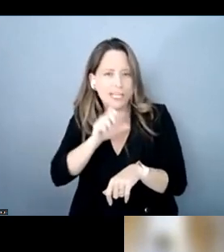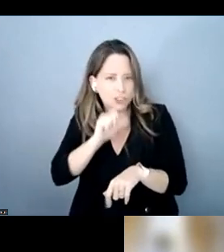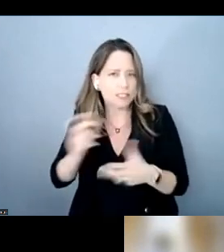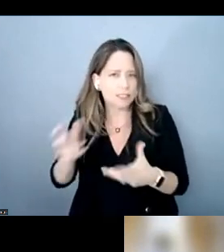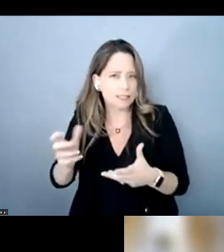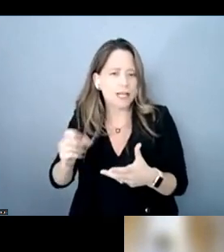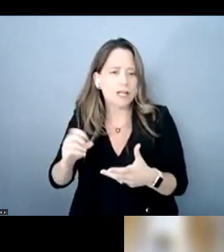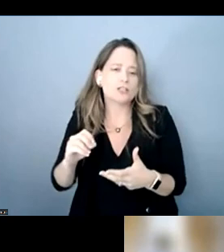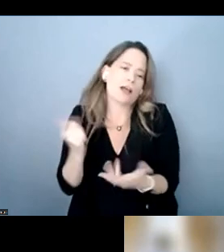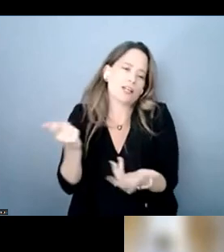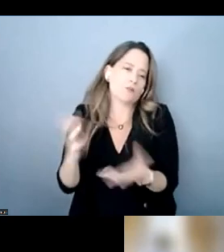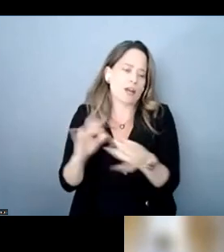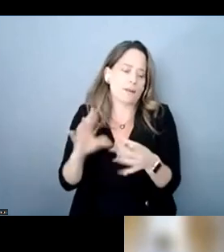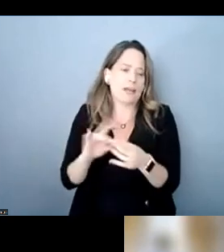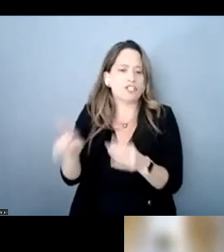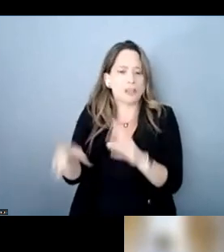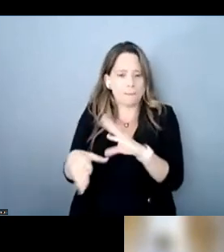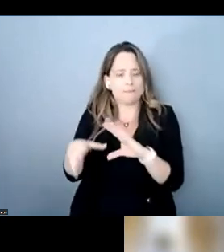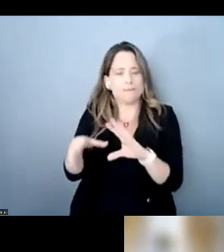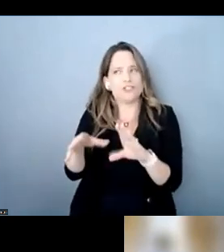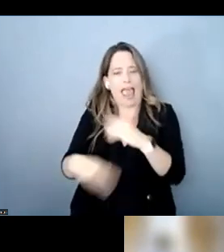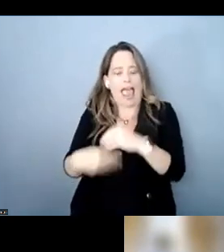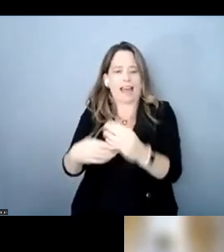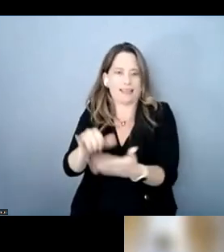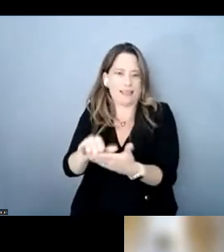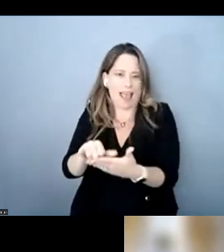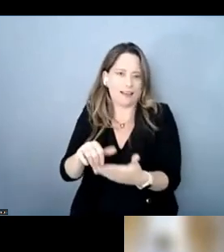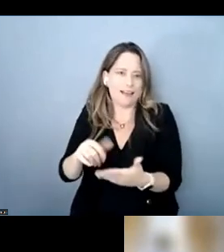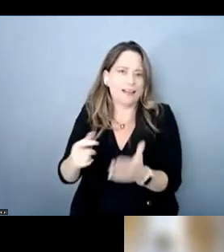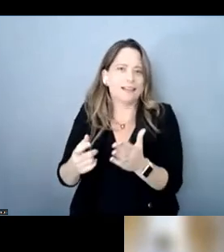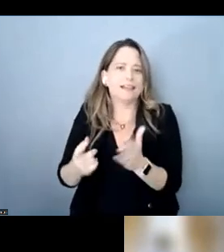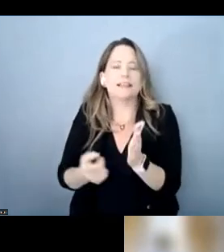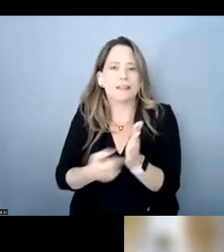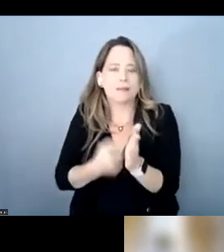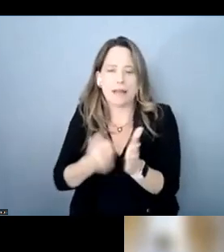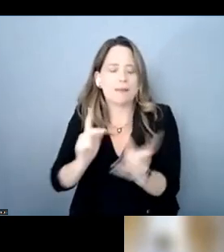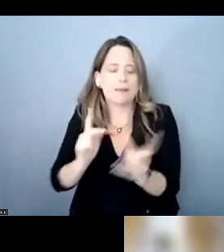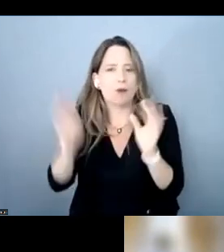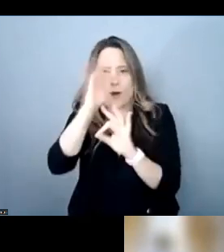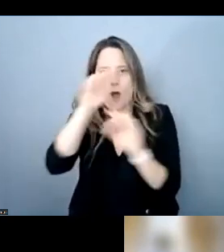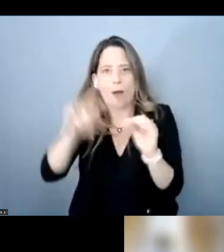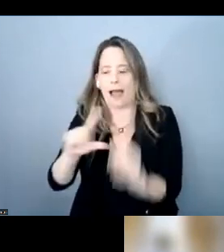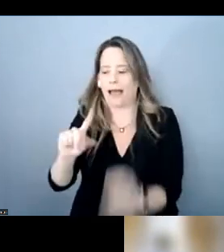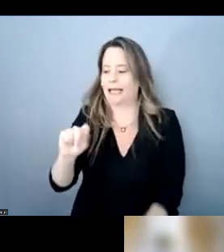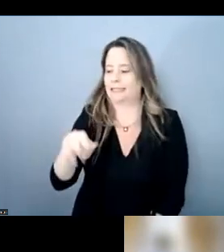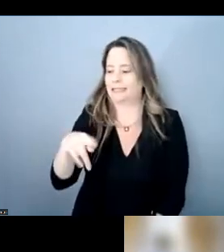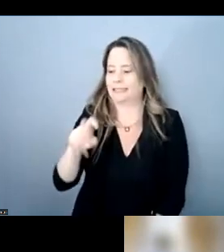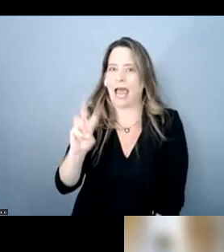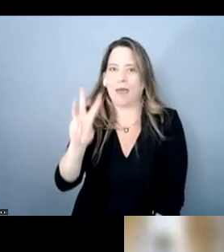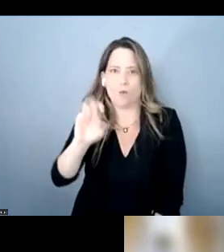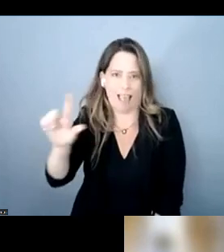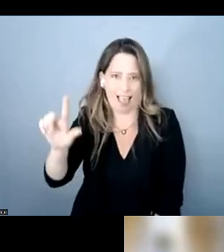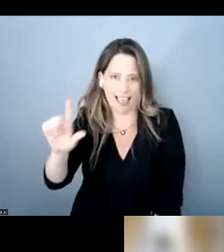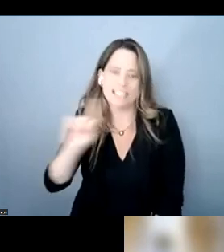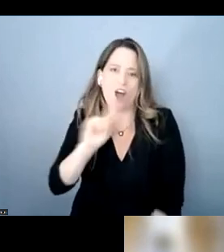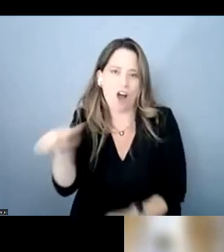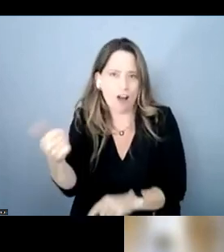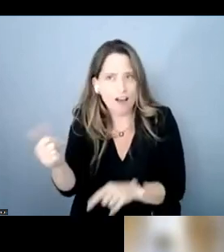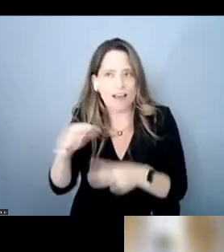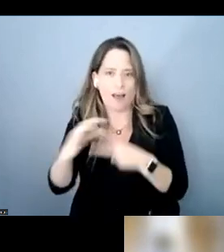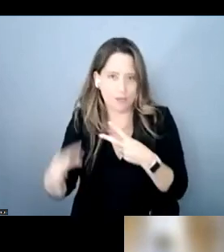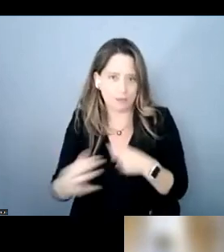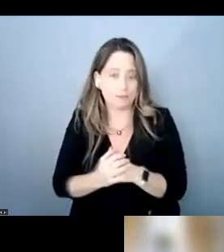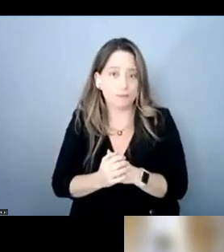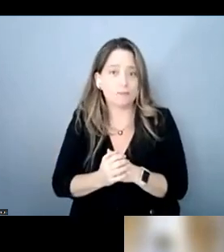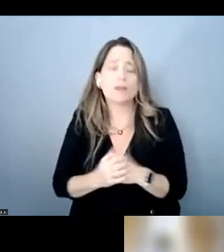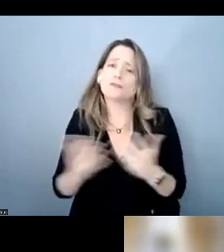mention that as well uh because not everybody knows about the method of type well so i want to thank you all so much